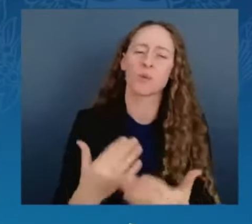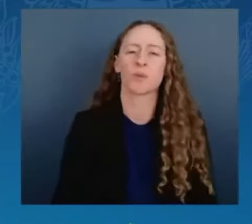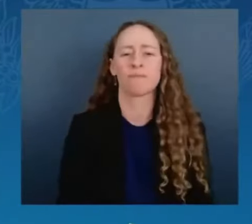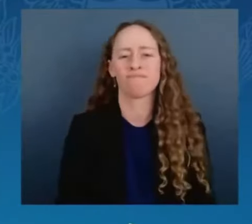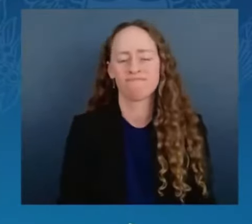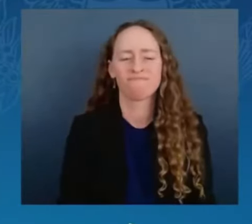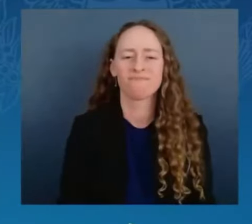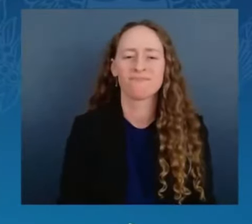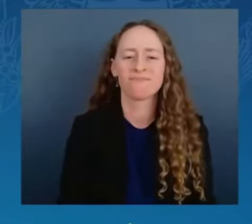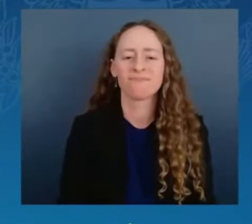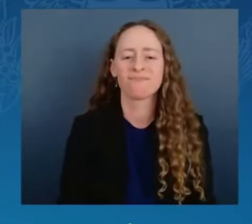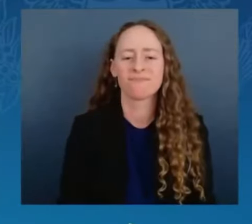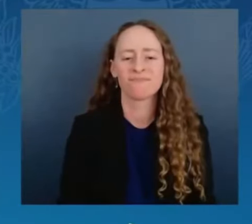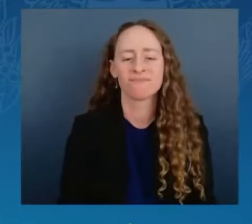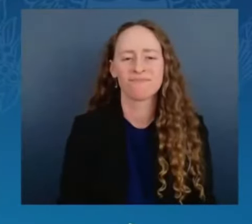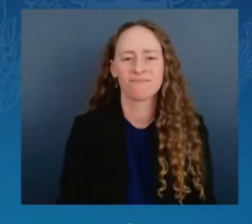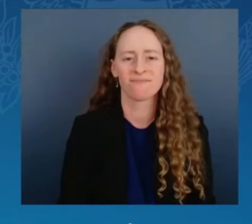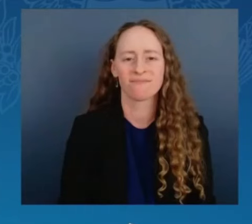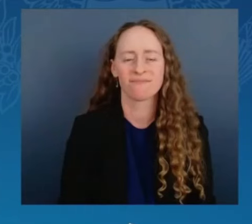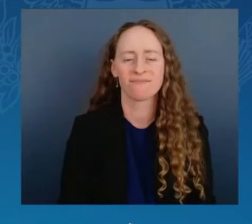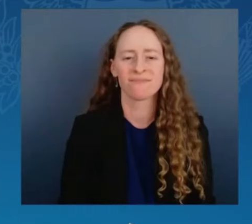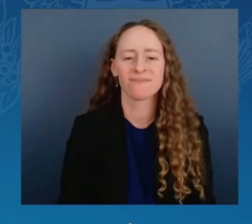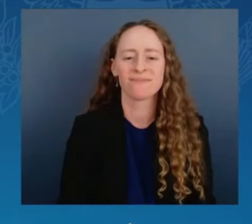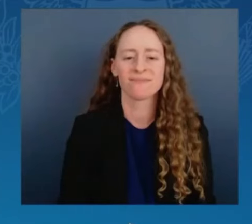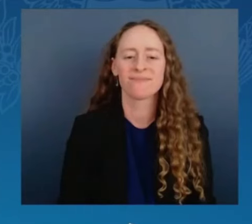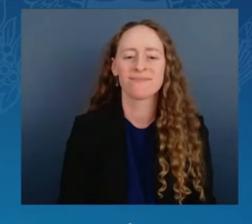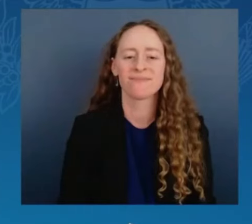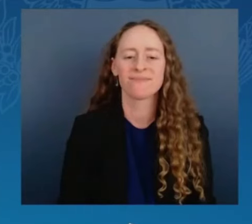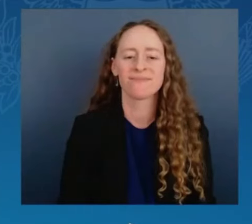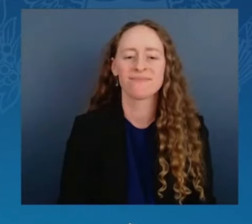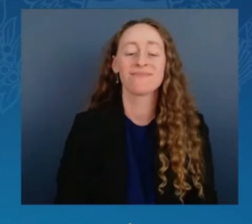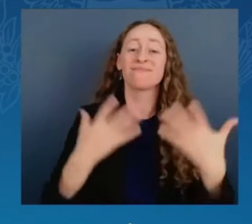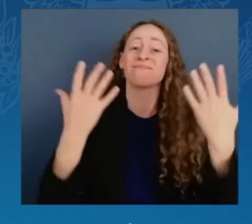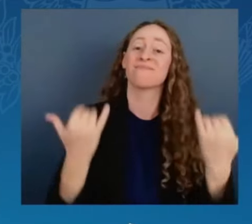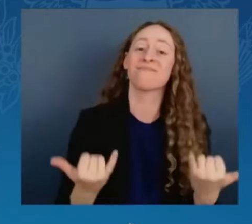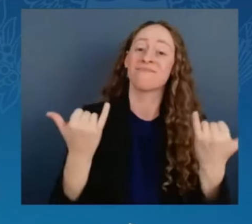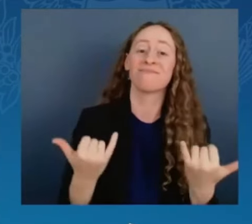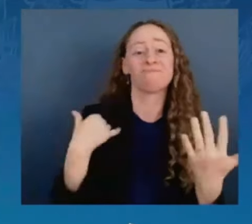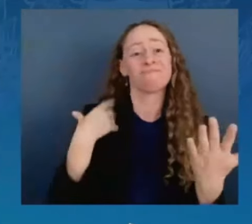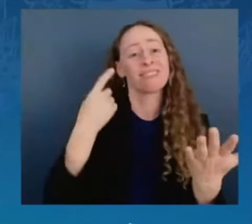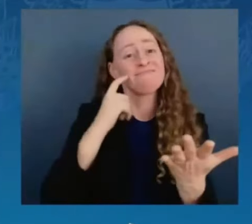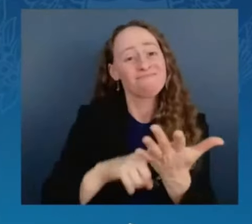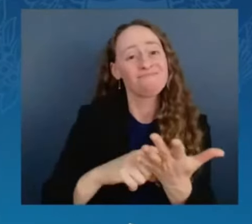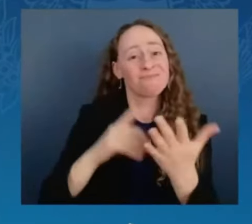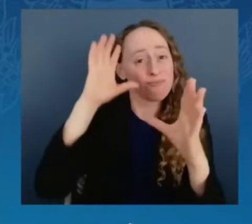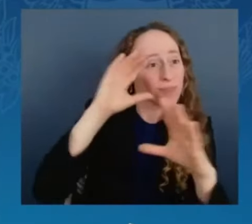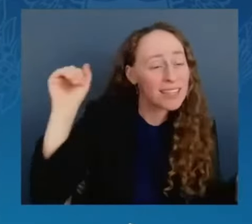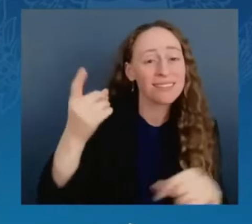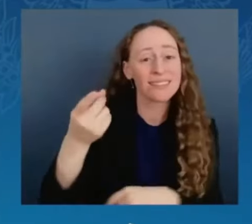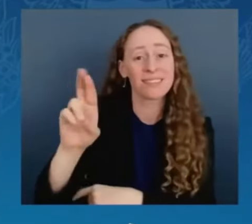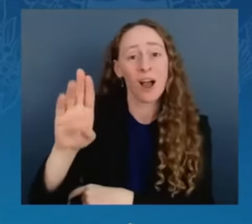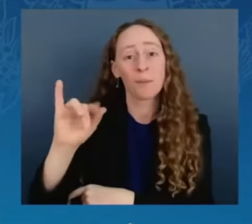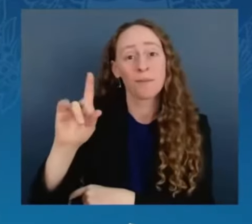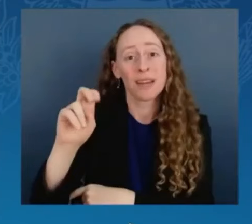And so with that, on behalf of our president and Dr. Biden, I am honored to welcome all of you to the White House to celebrate the achievements